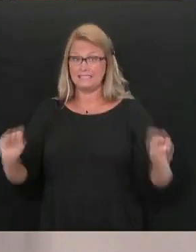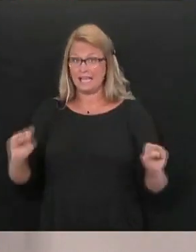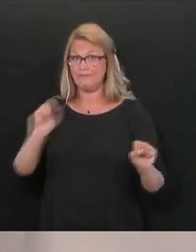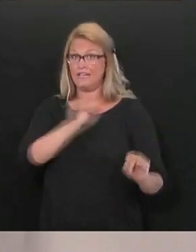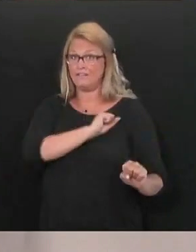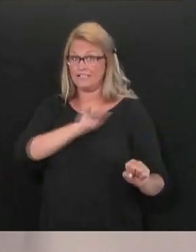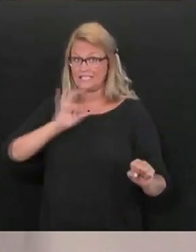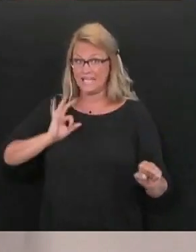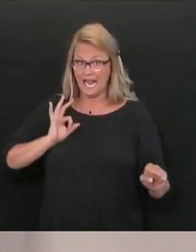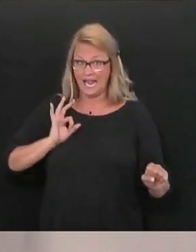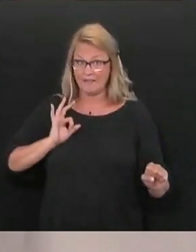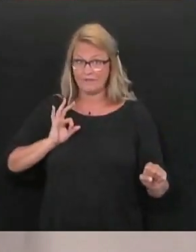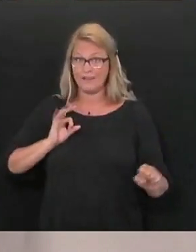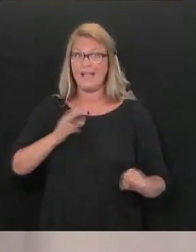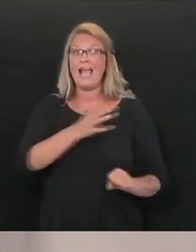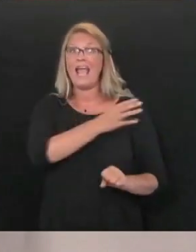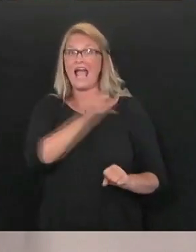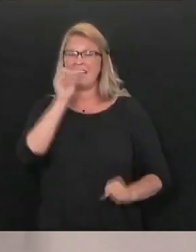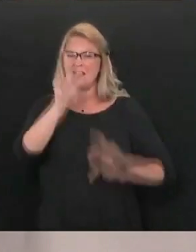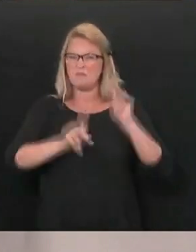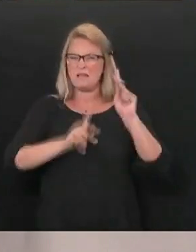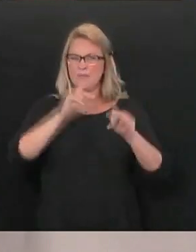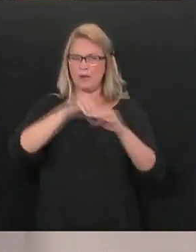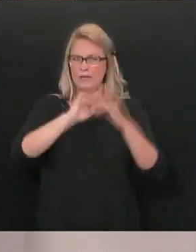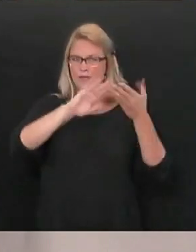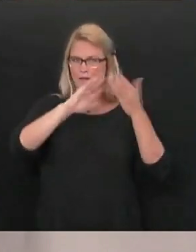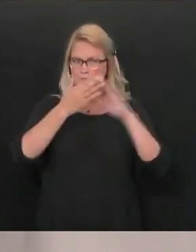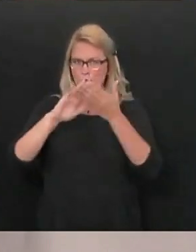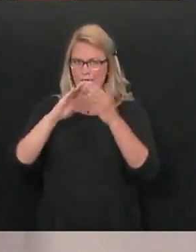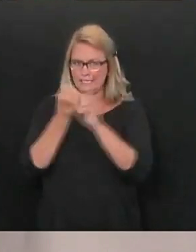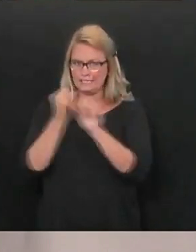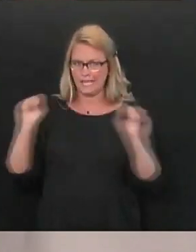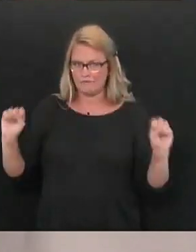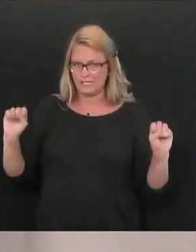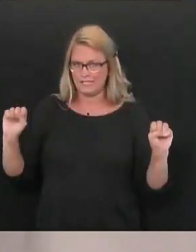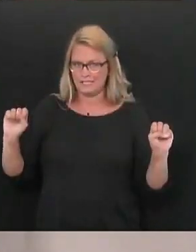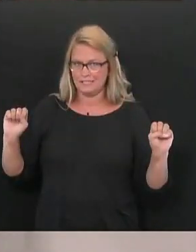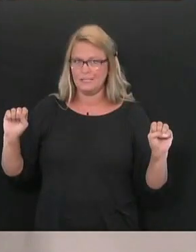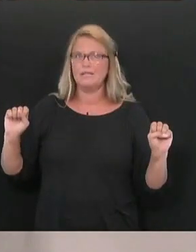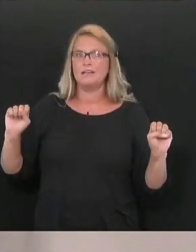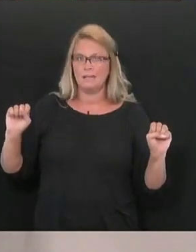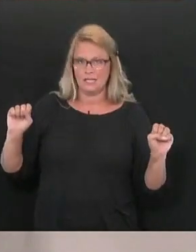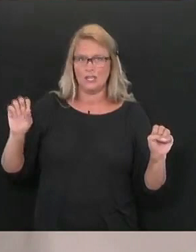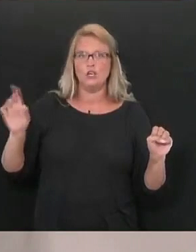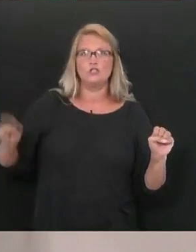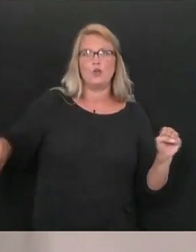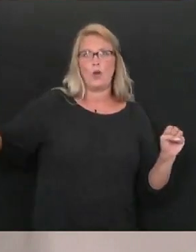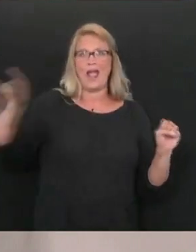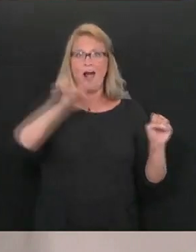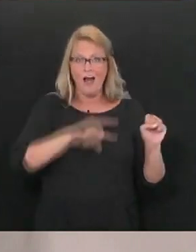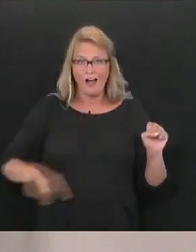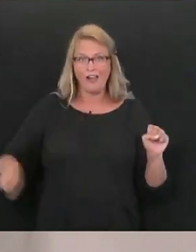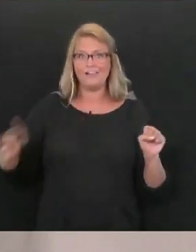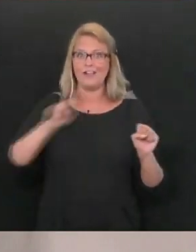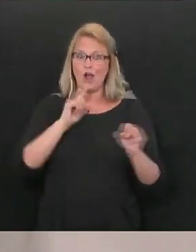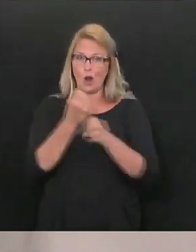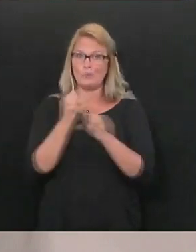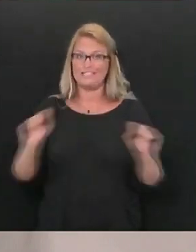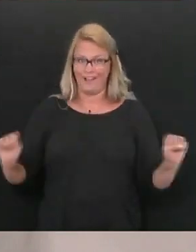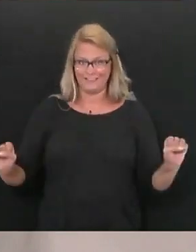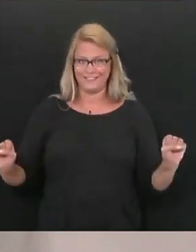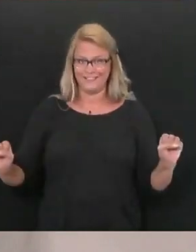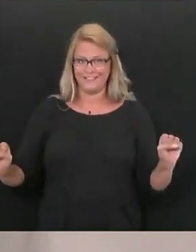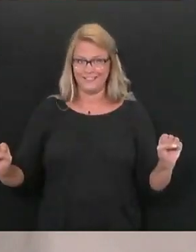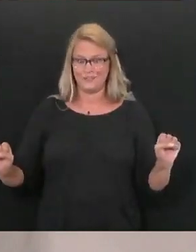and all those community and everyone around, you know, is protected to the very, very best that we can possibly be.